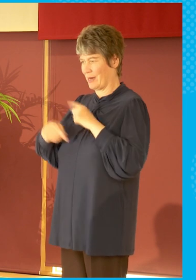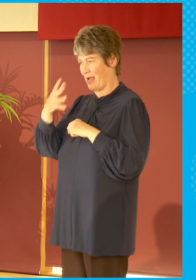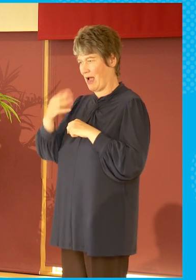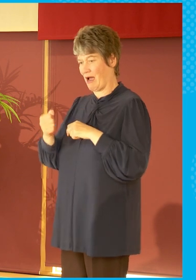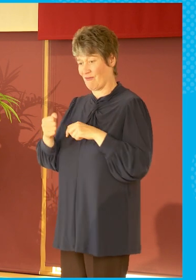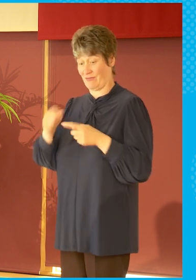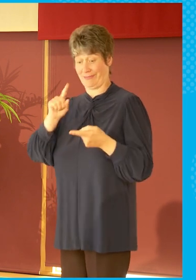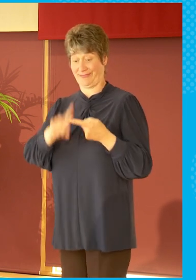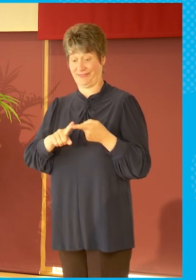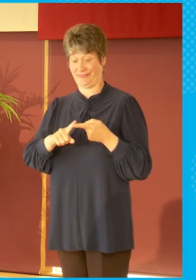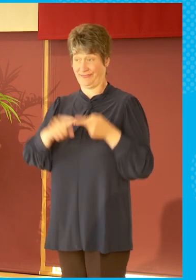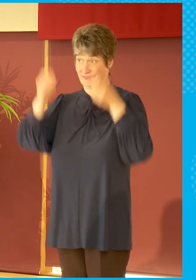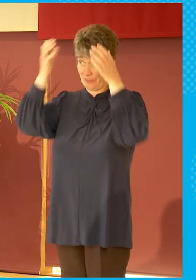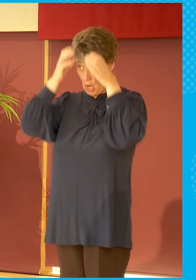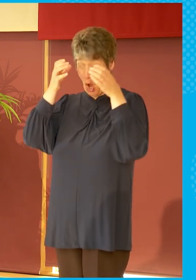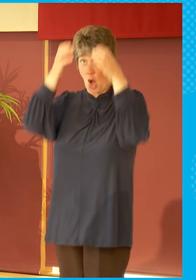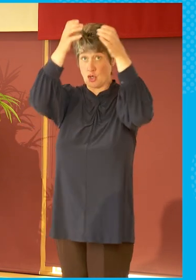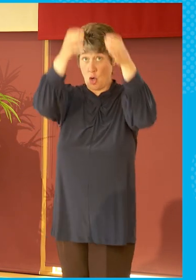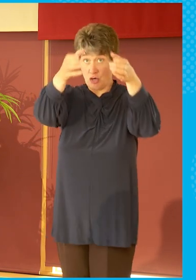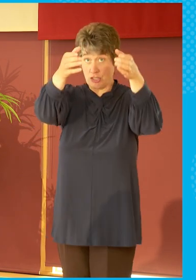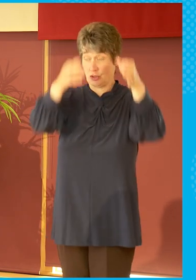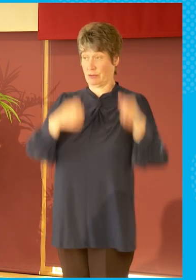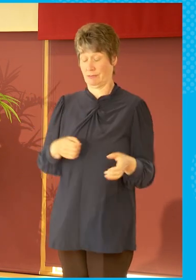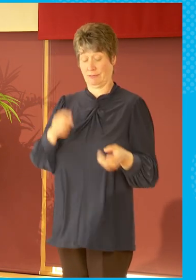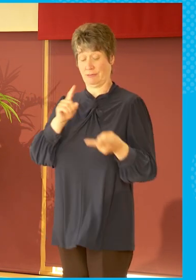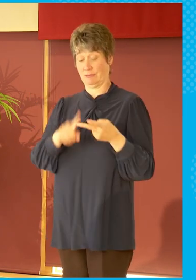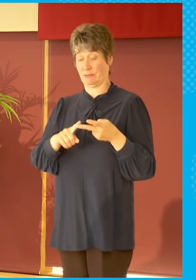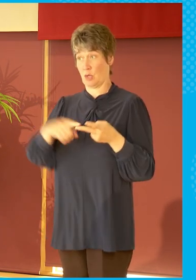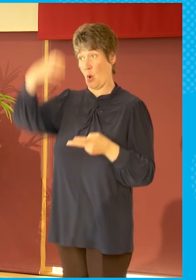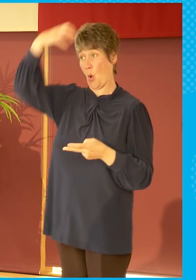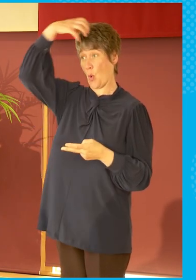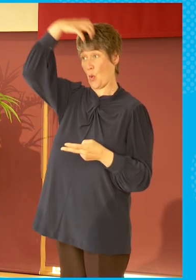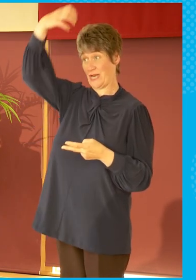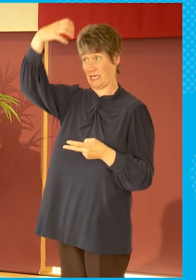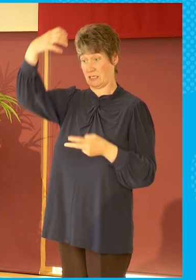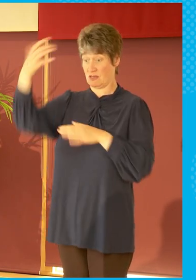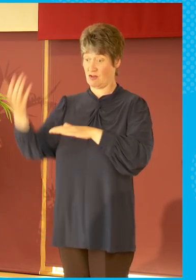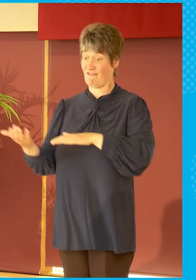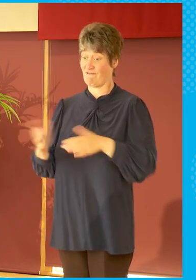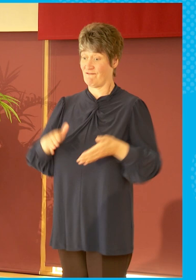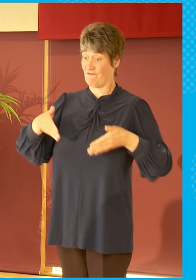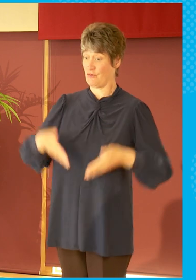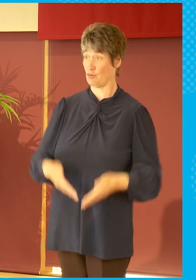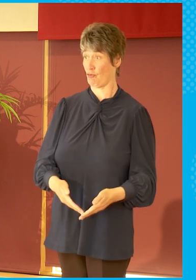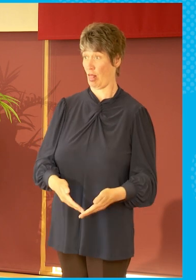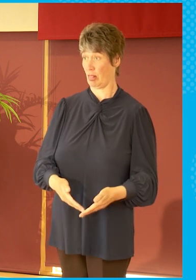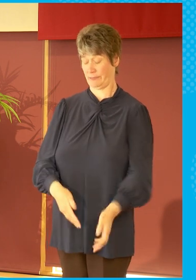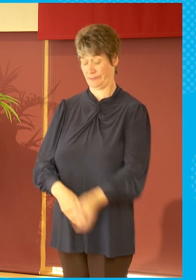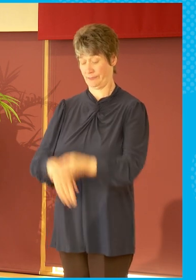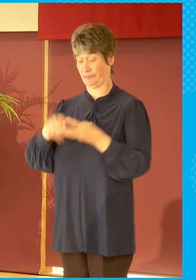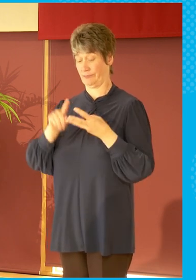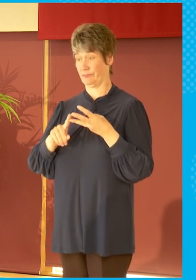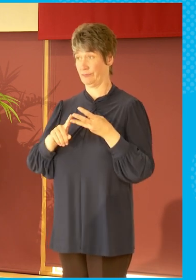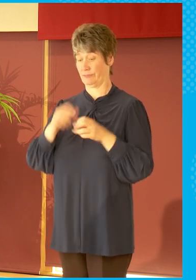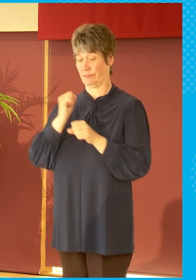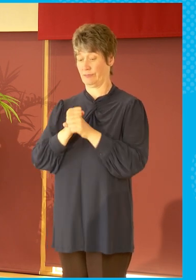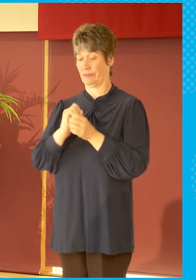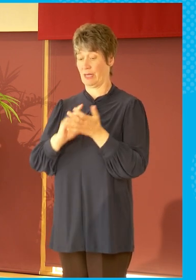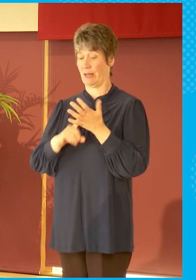funeral, Glastonbury? You know, these are occasional events and some are very occasional events.